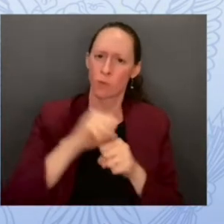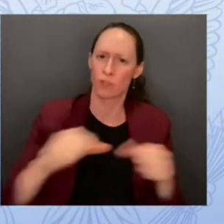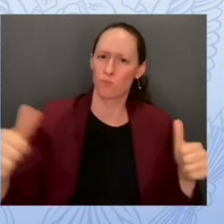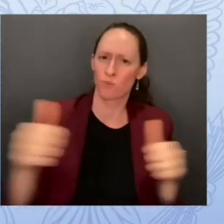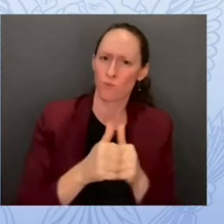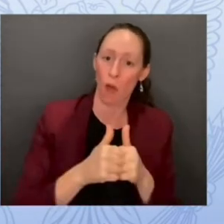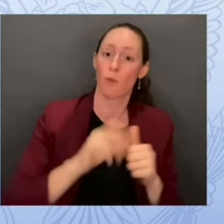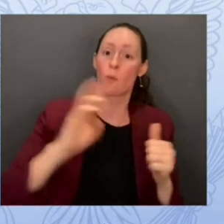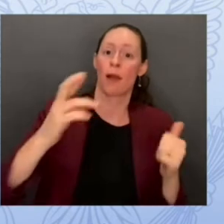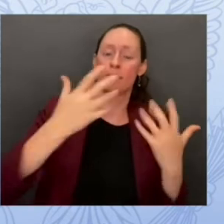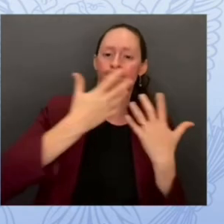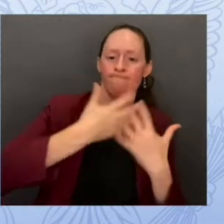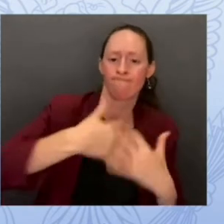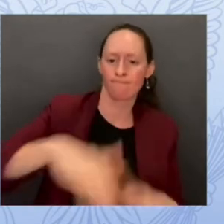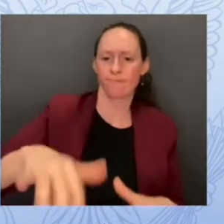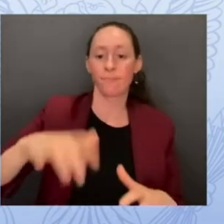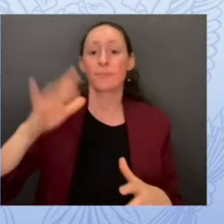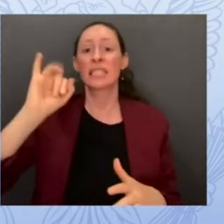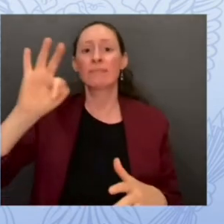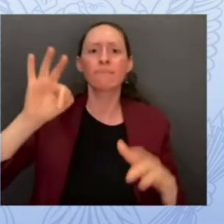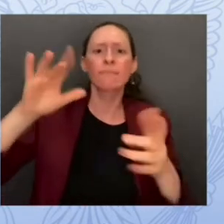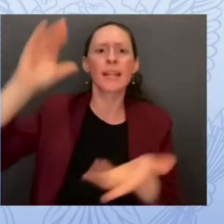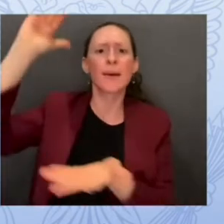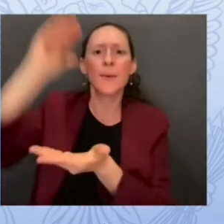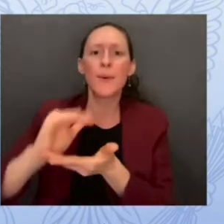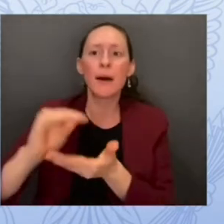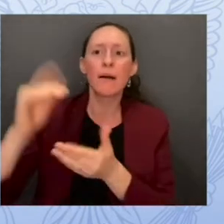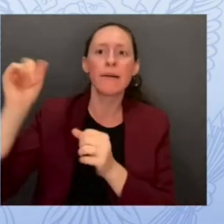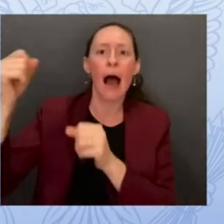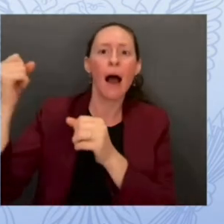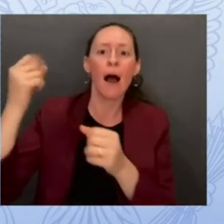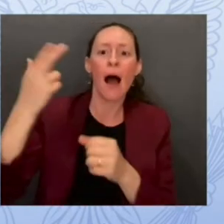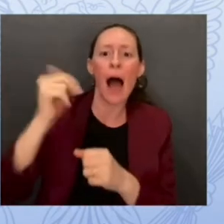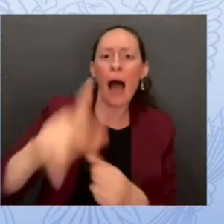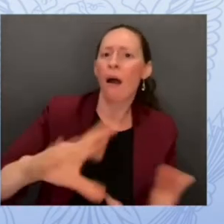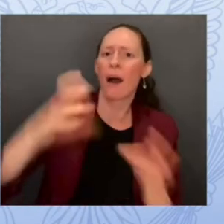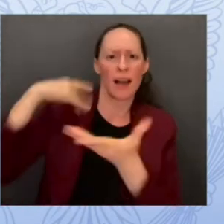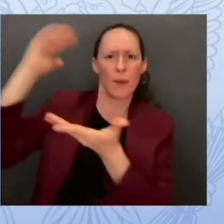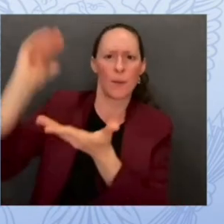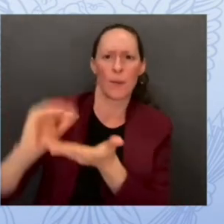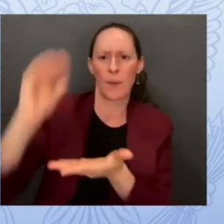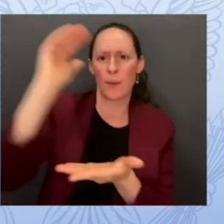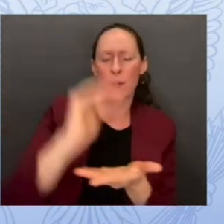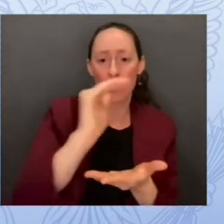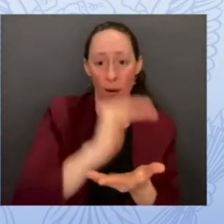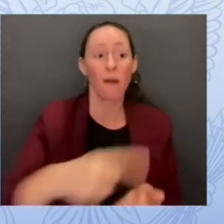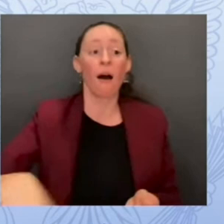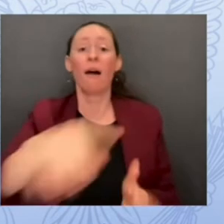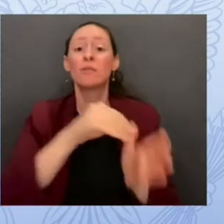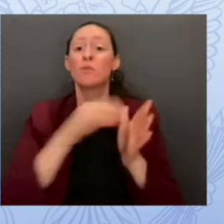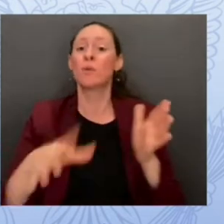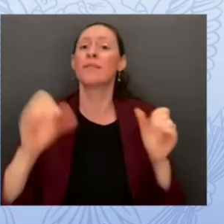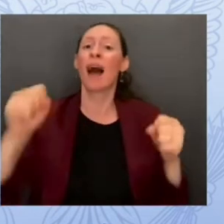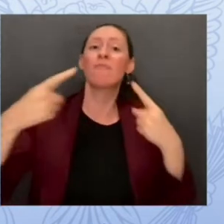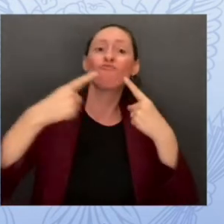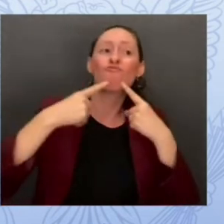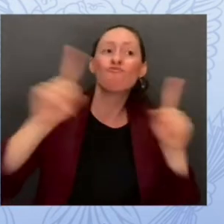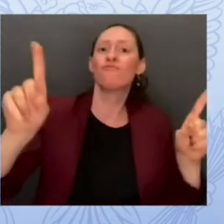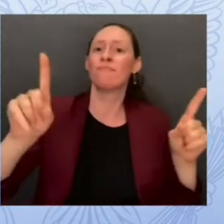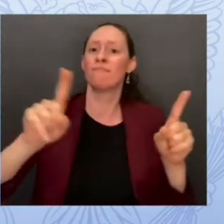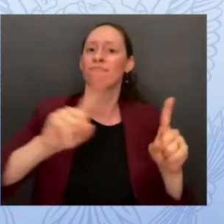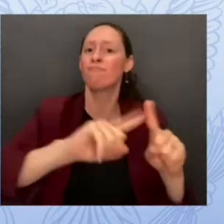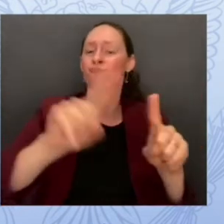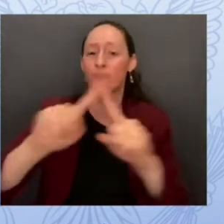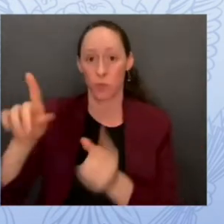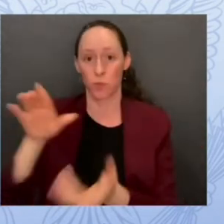better guarantee the benefits technology has to offer our children in education. I'm going to give a special thanks to Christina Ishmael over